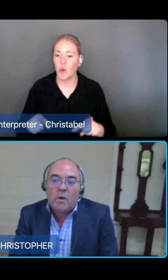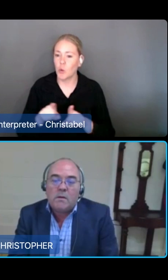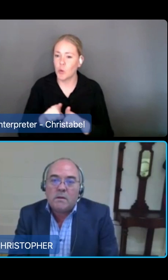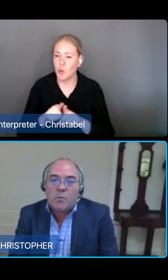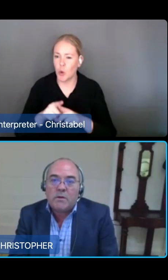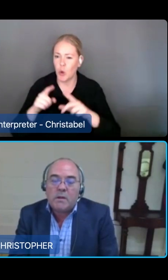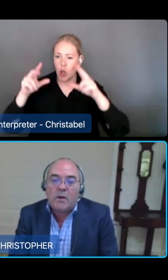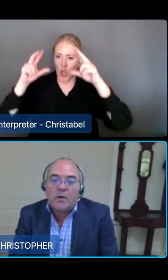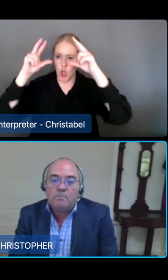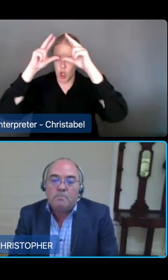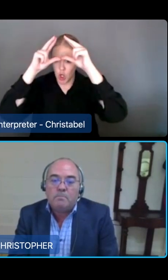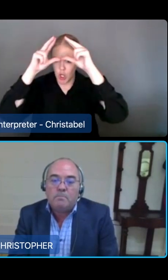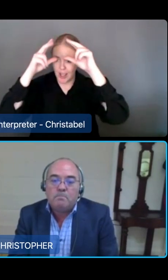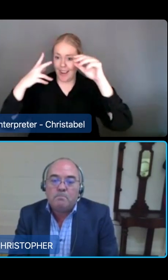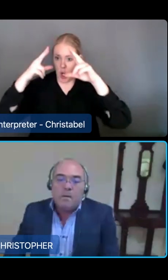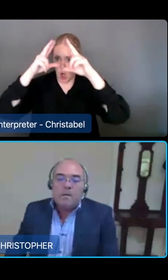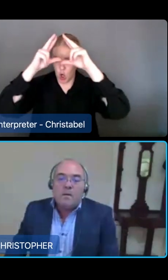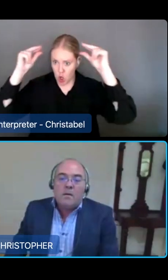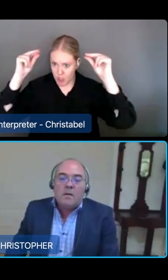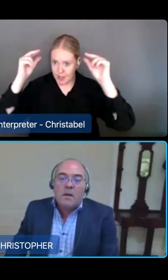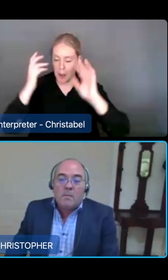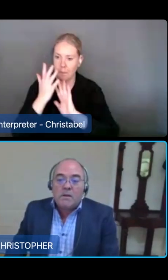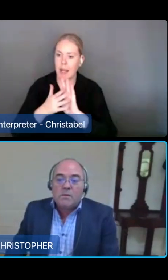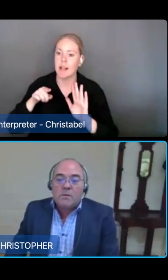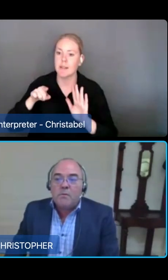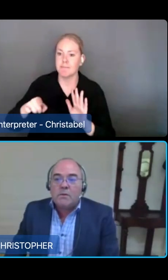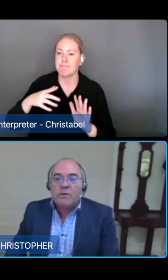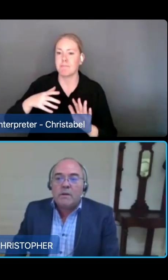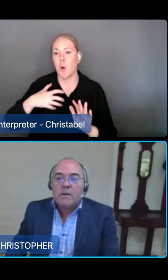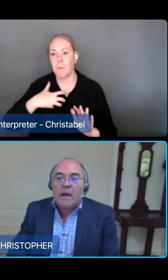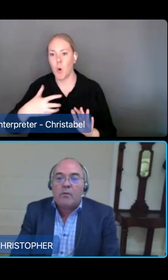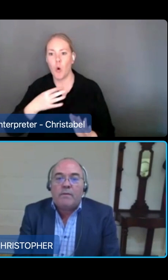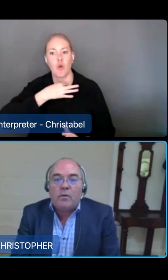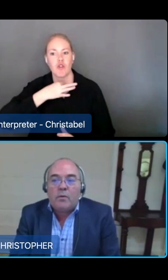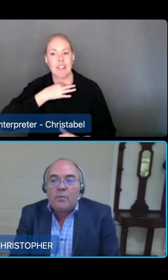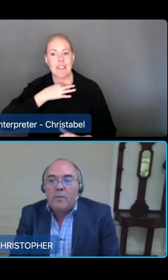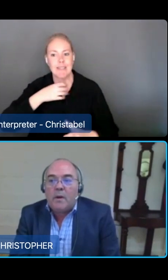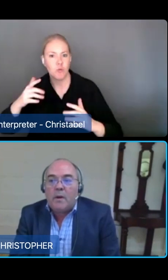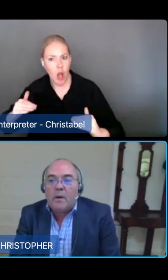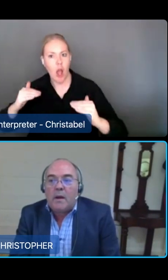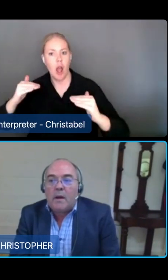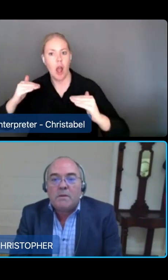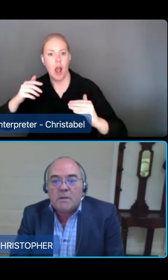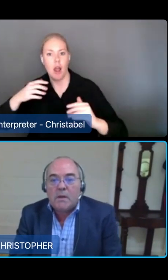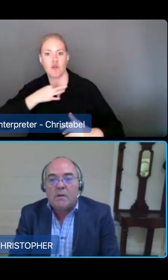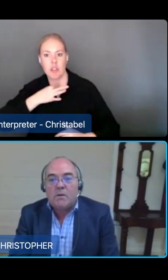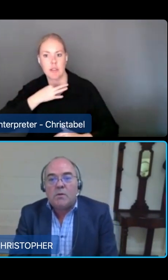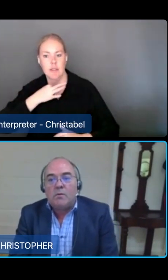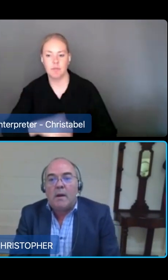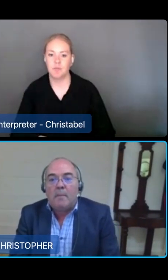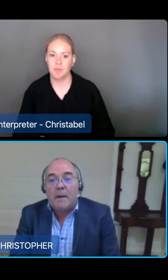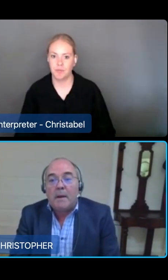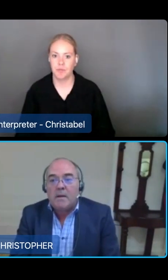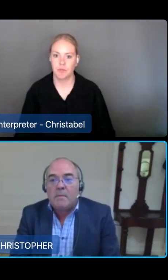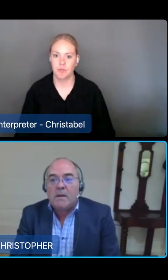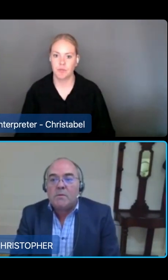safe and well especially in their home. Care management was originally in category four but has been split into